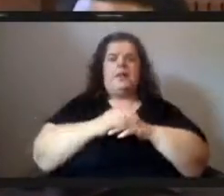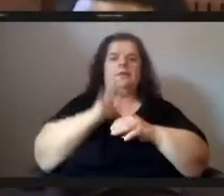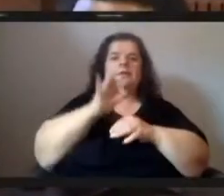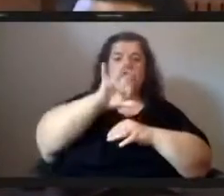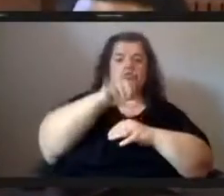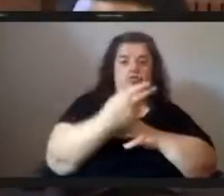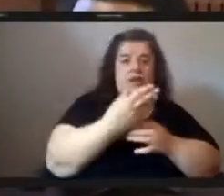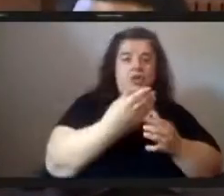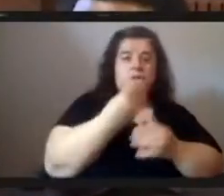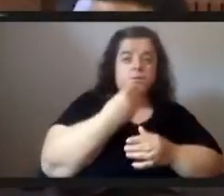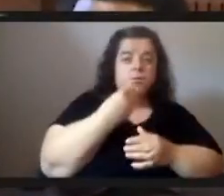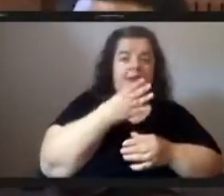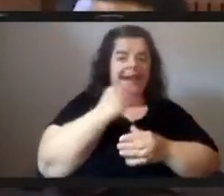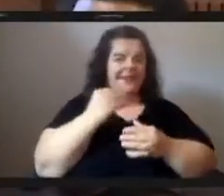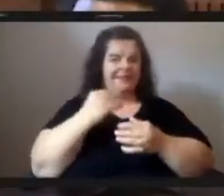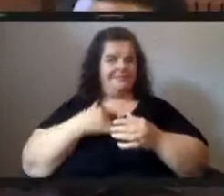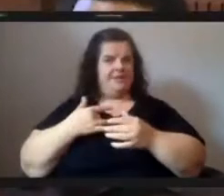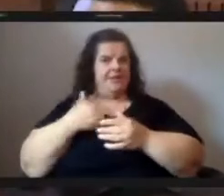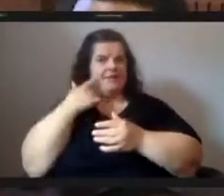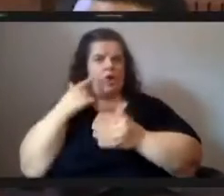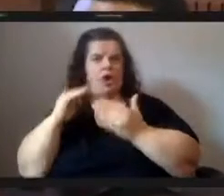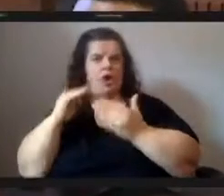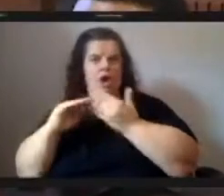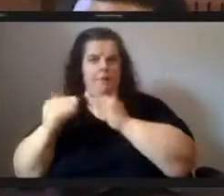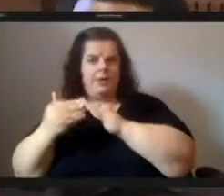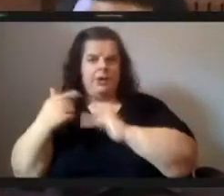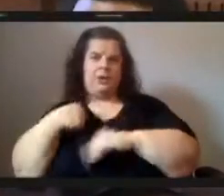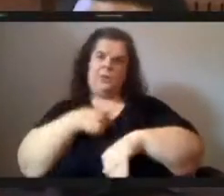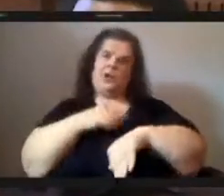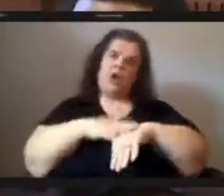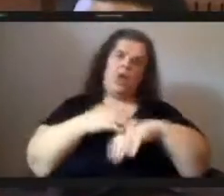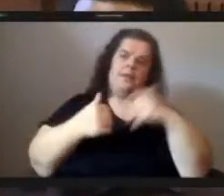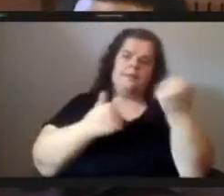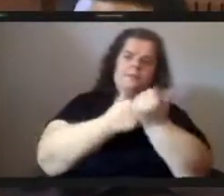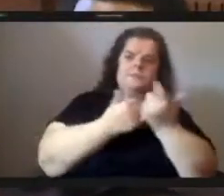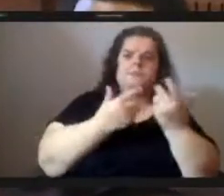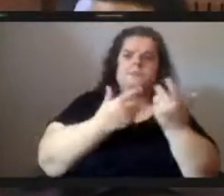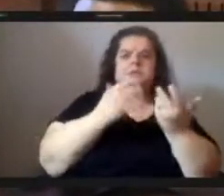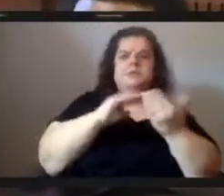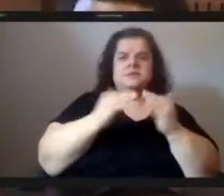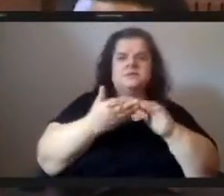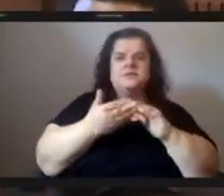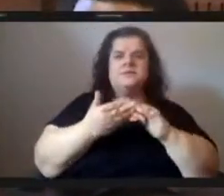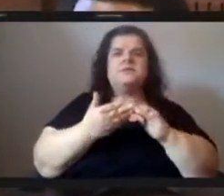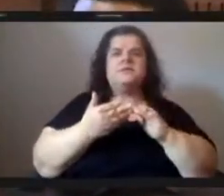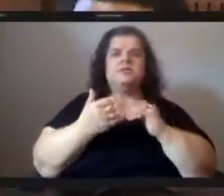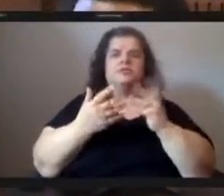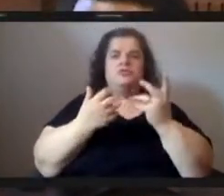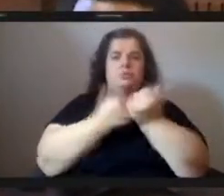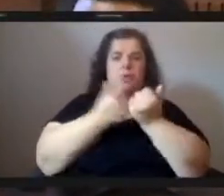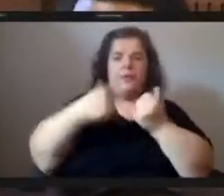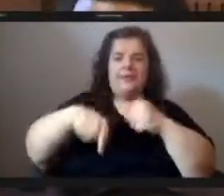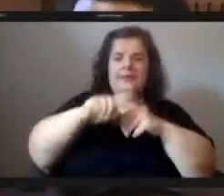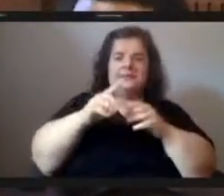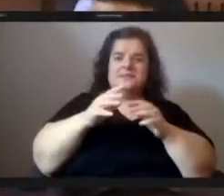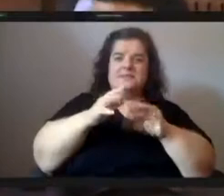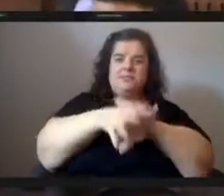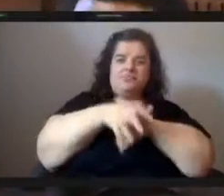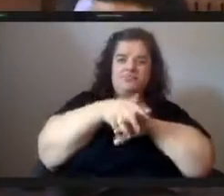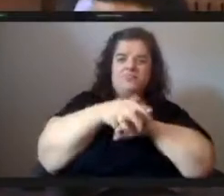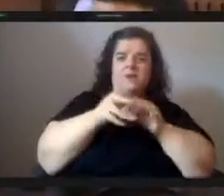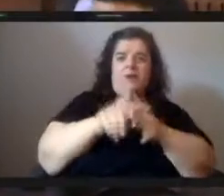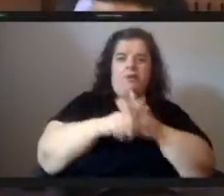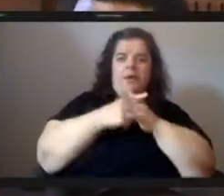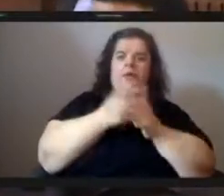community we're calling on the city to support effective grassroots initiatives like these and also provide